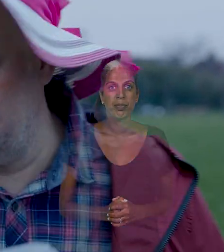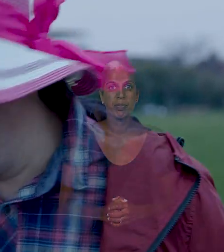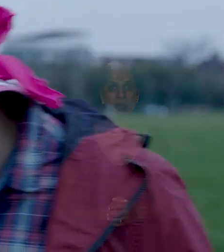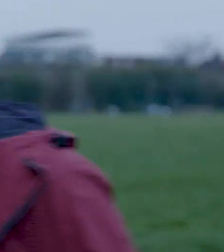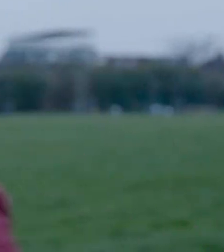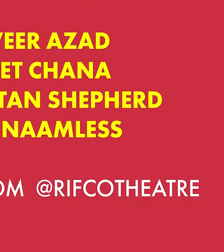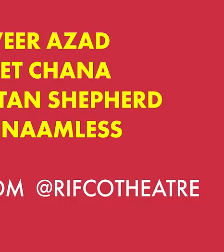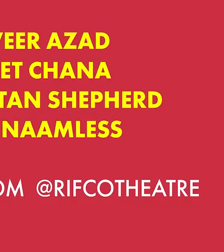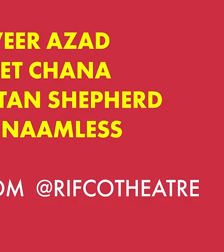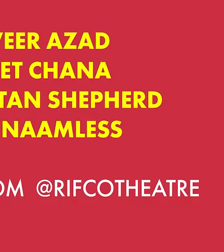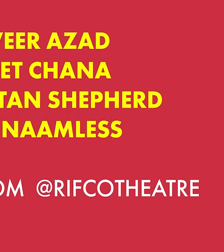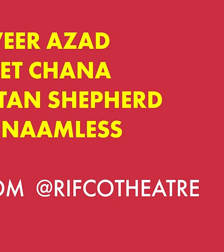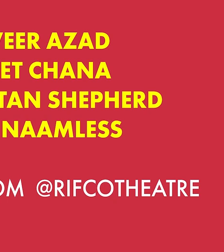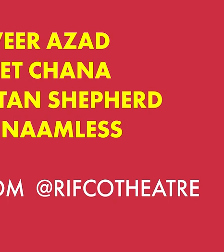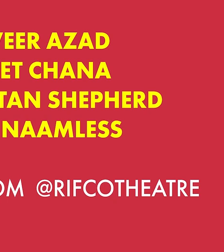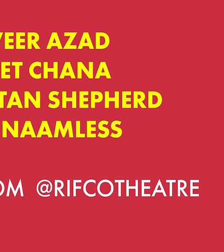Fine. Fine. Fine.